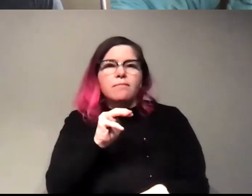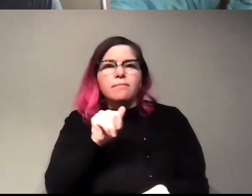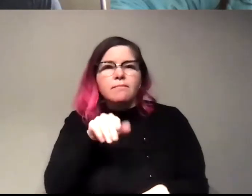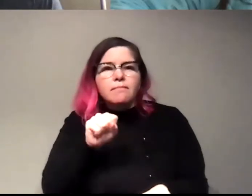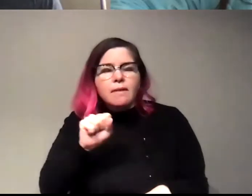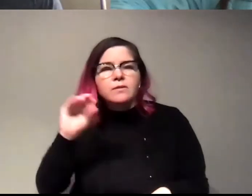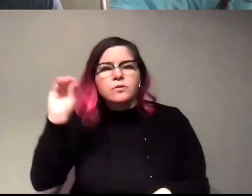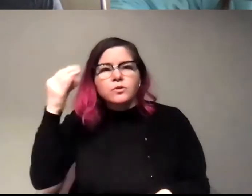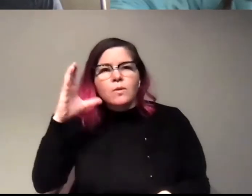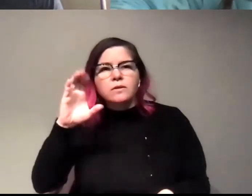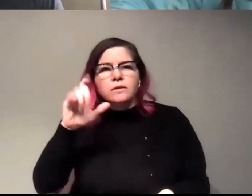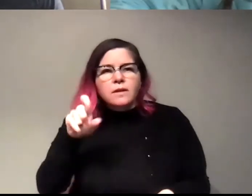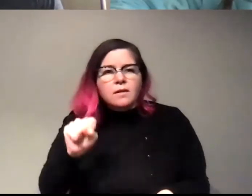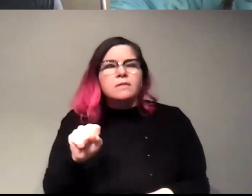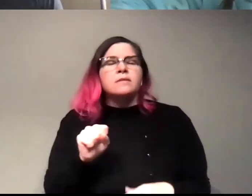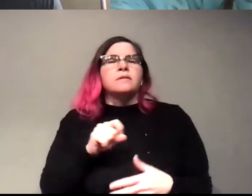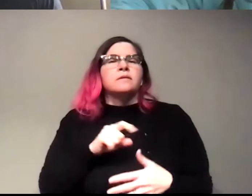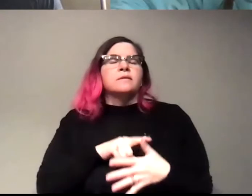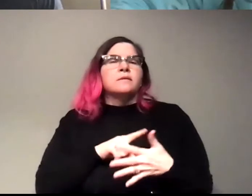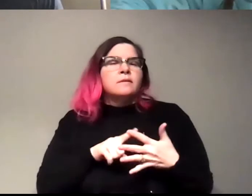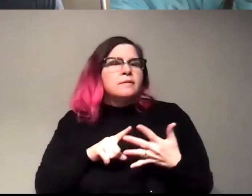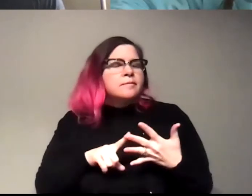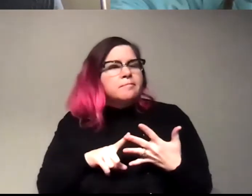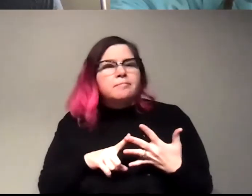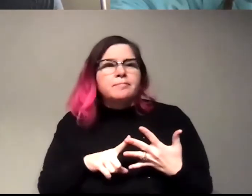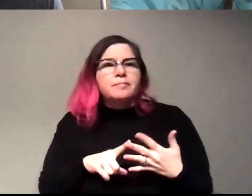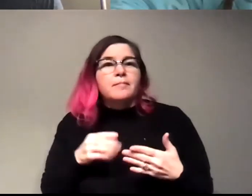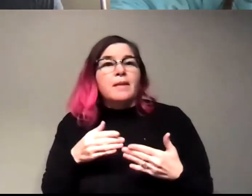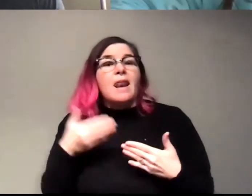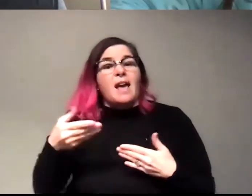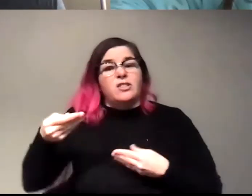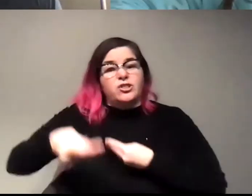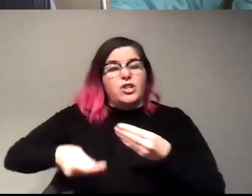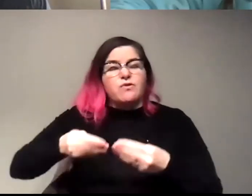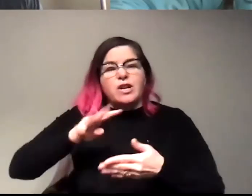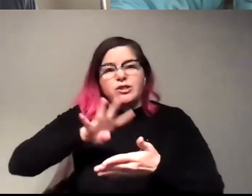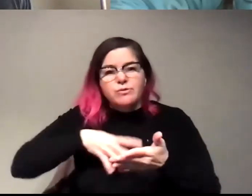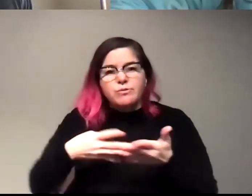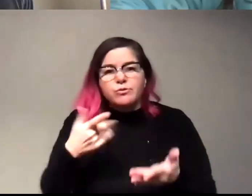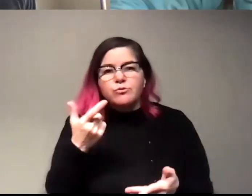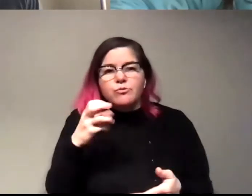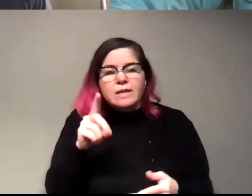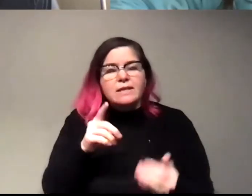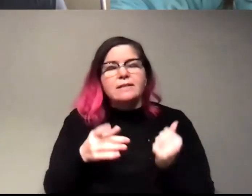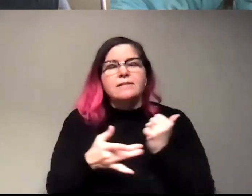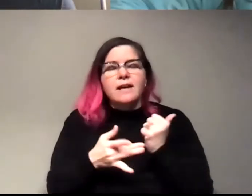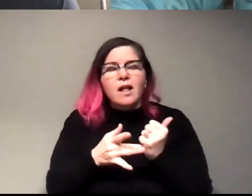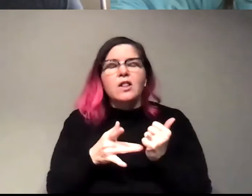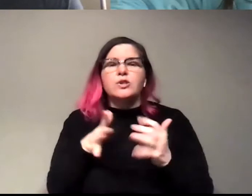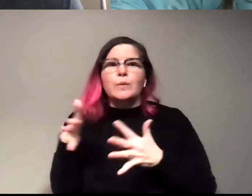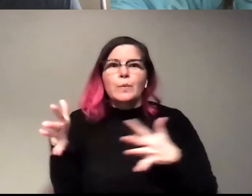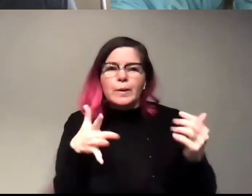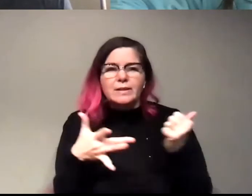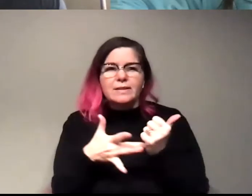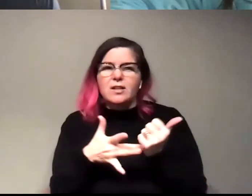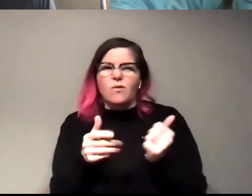cells to even like, you know, next generation grid technologies to wind technology. So they kind of do all of